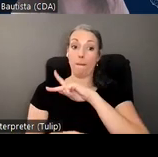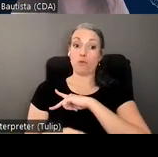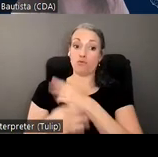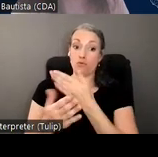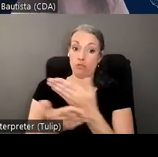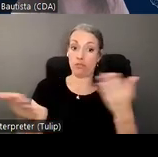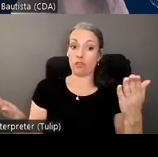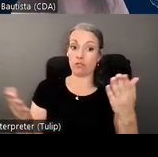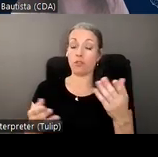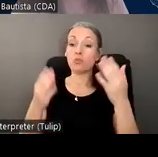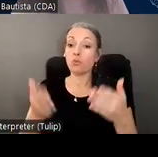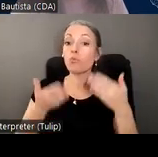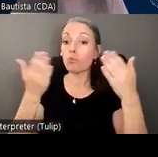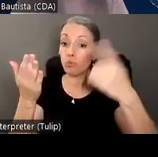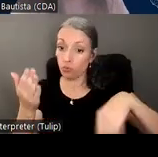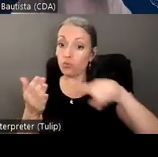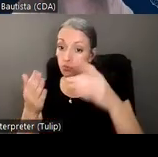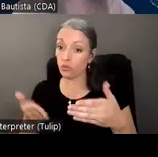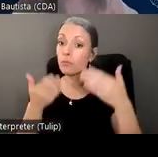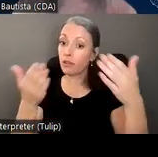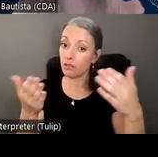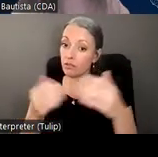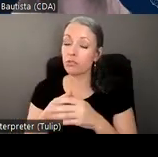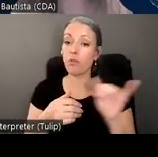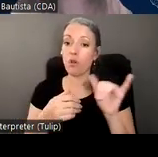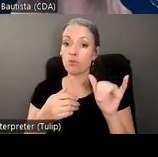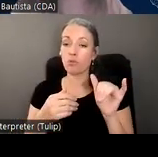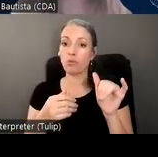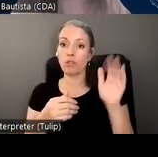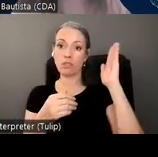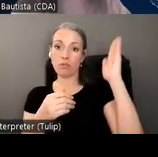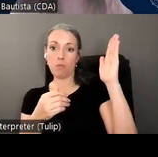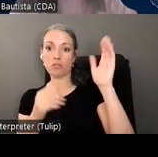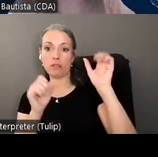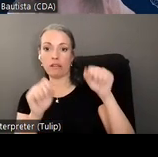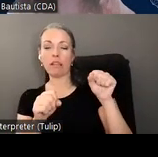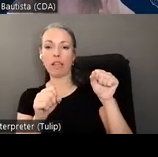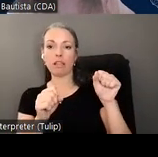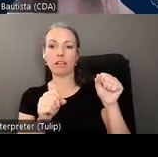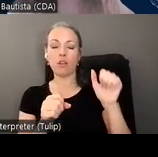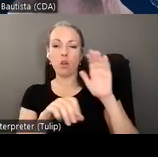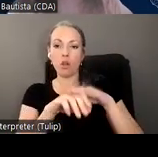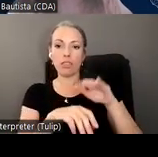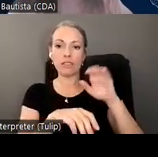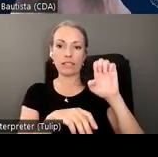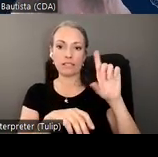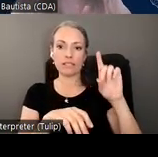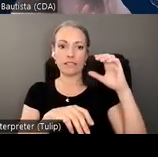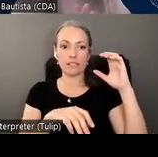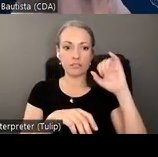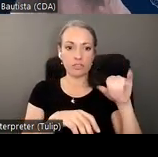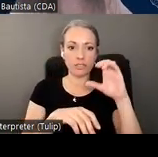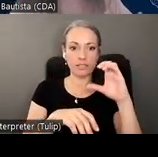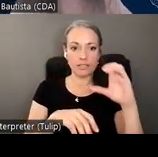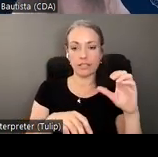So these recommendations and the presentation that can be referred to on the EDGCC website with